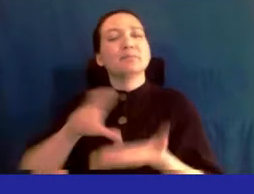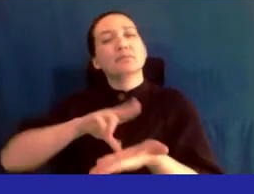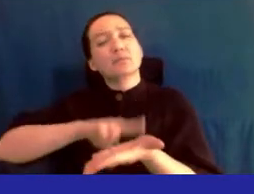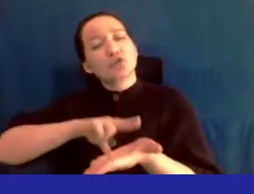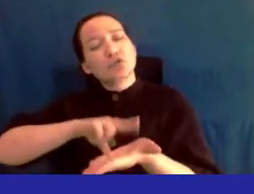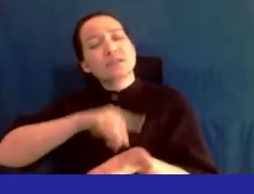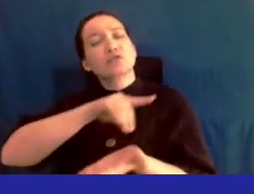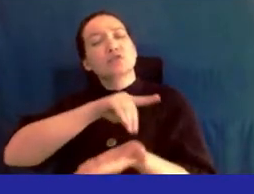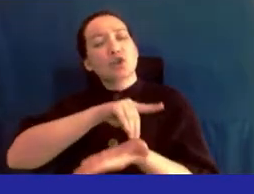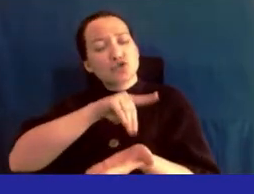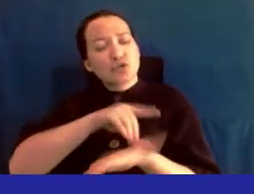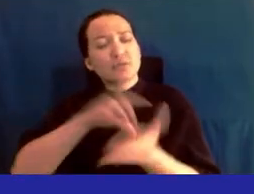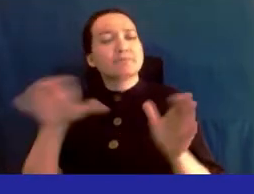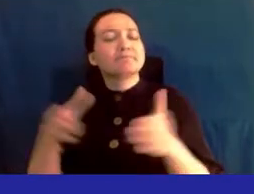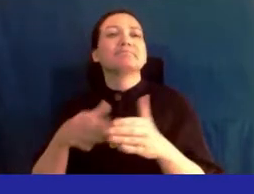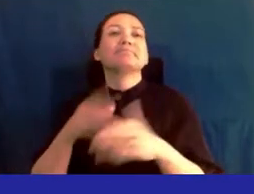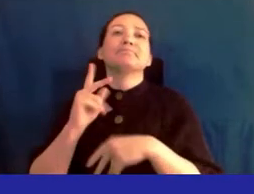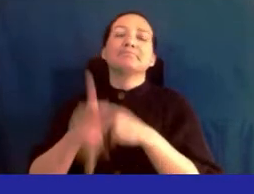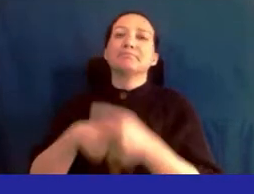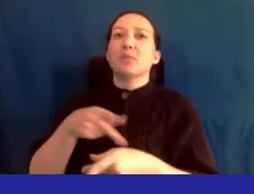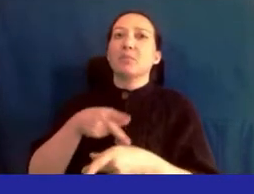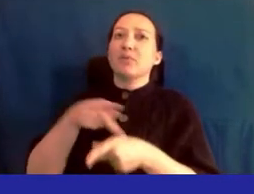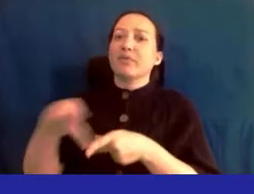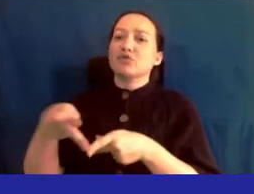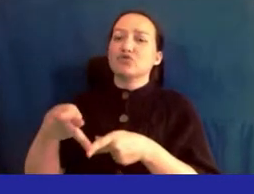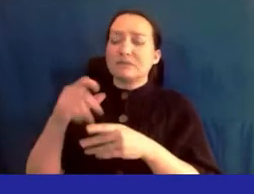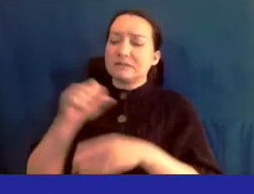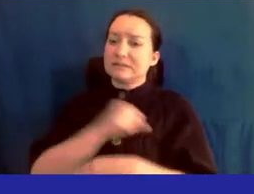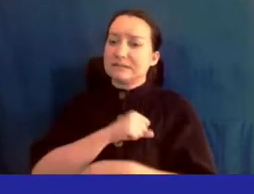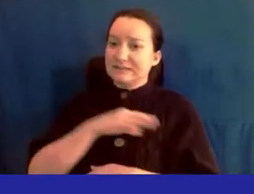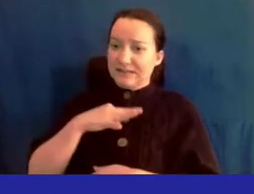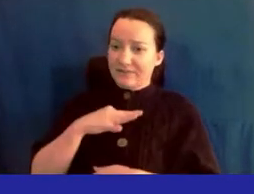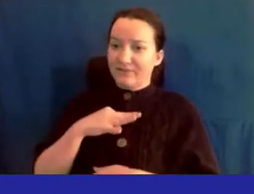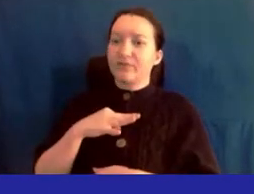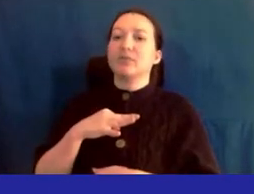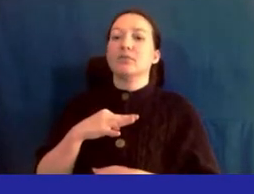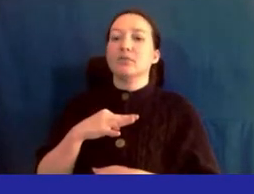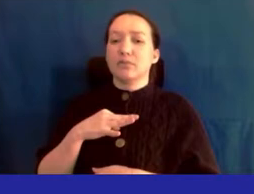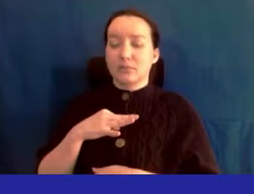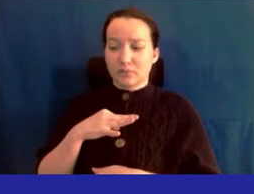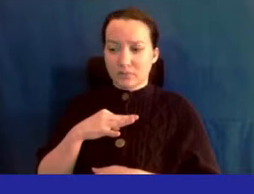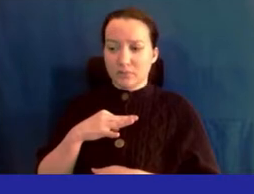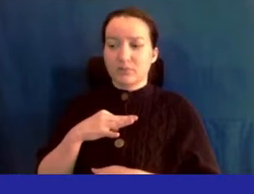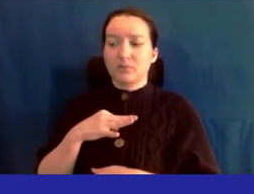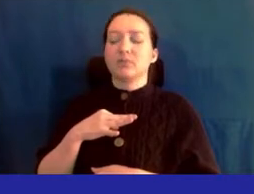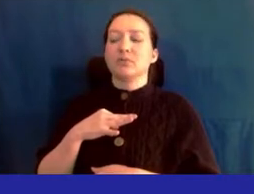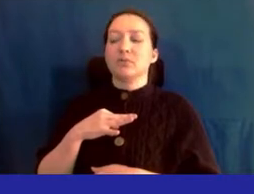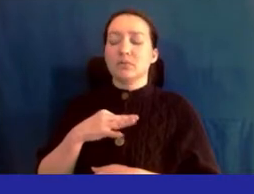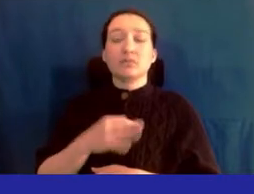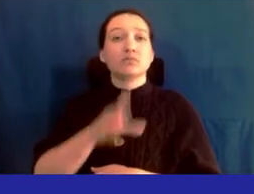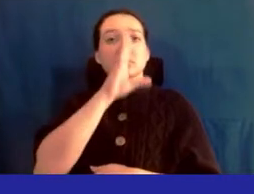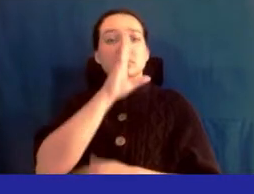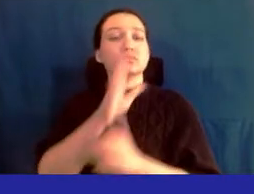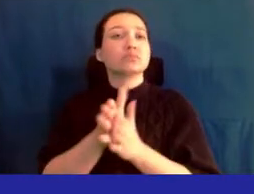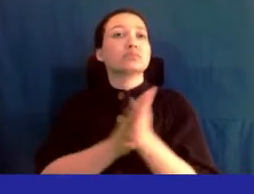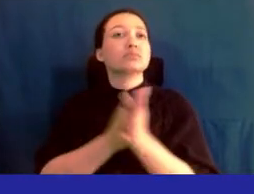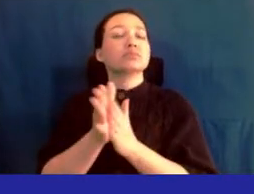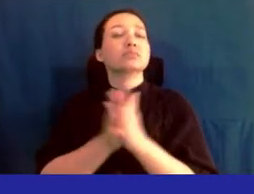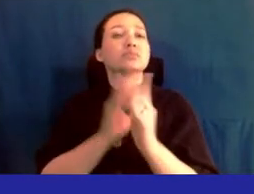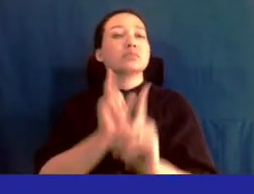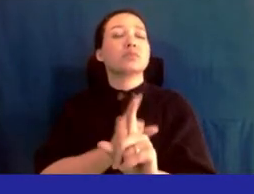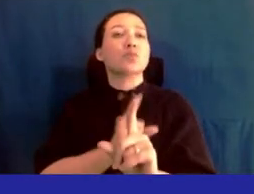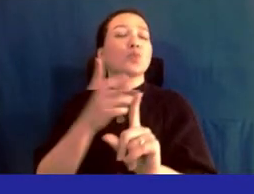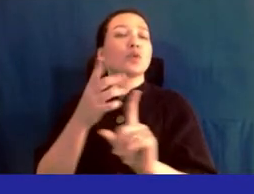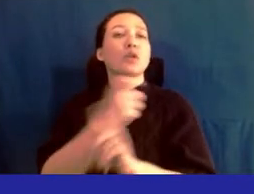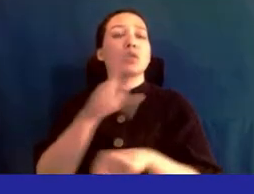as well as a form of professional staff that wit which eager to execute initiatives for